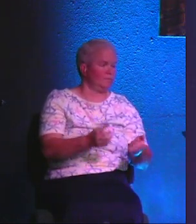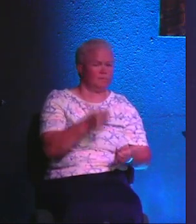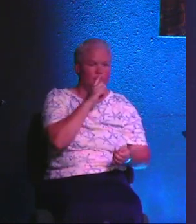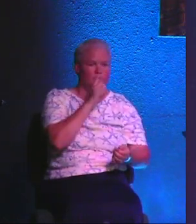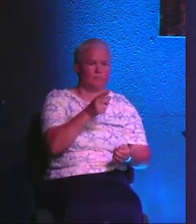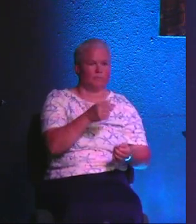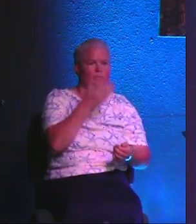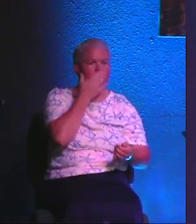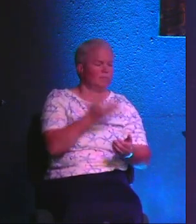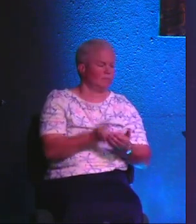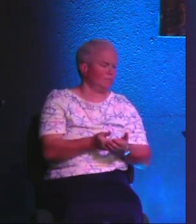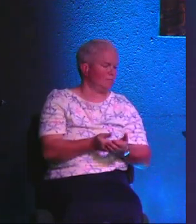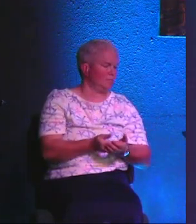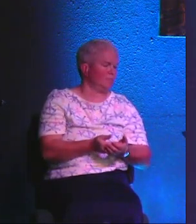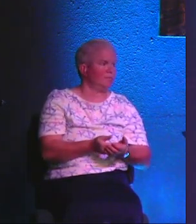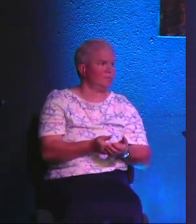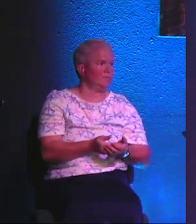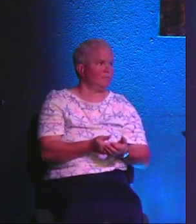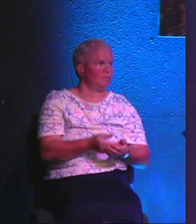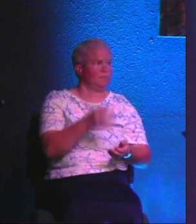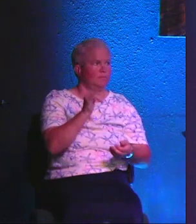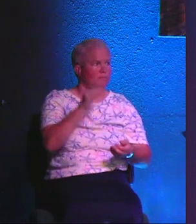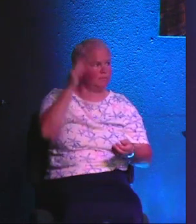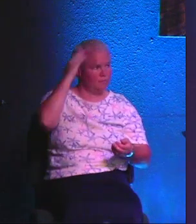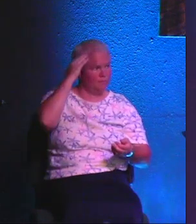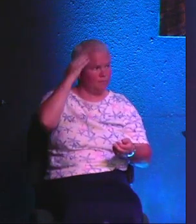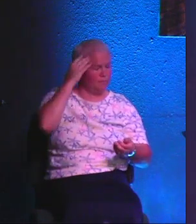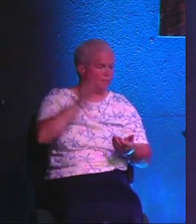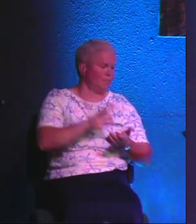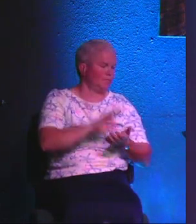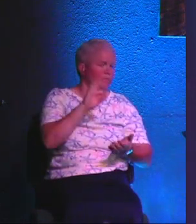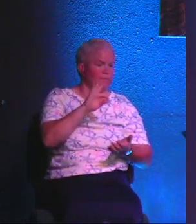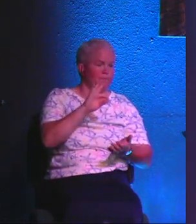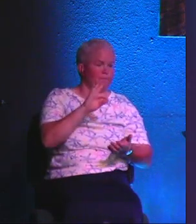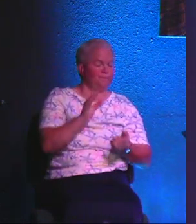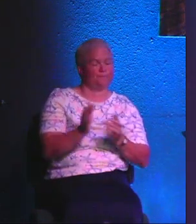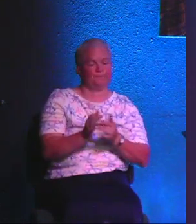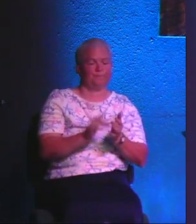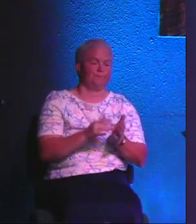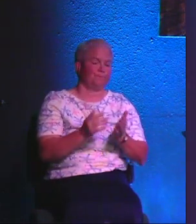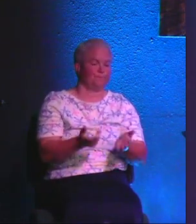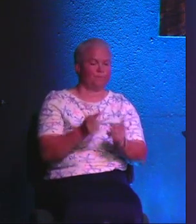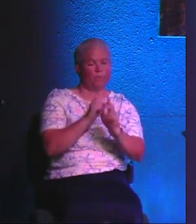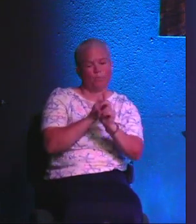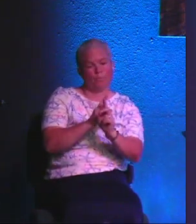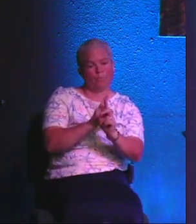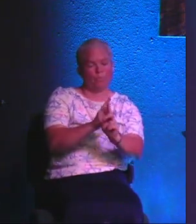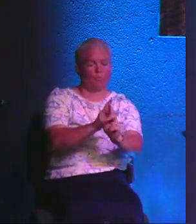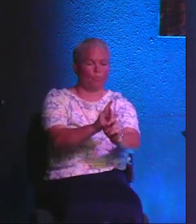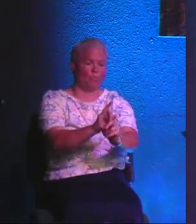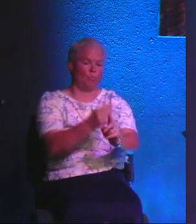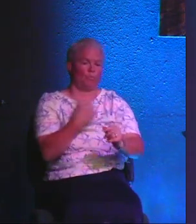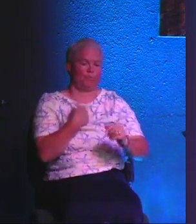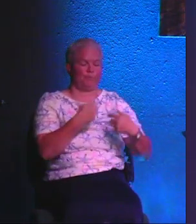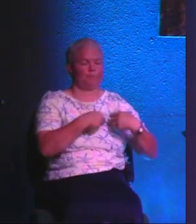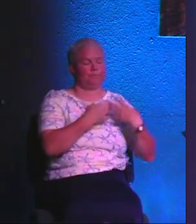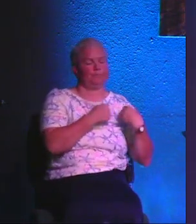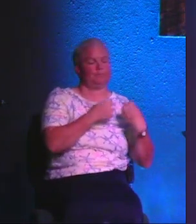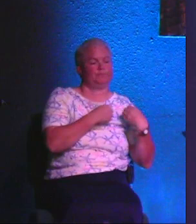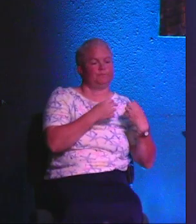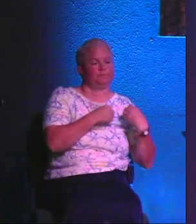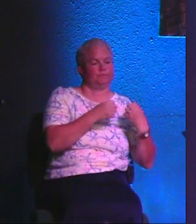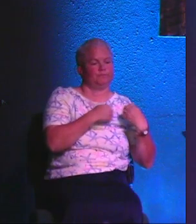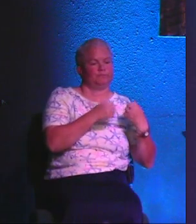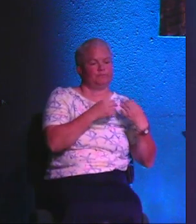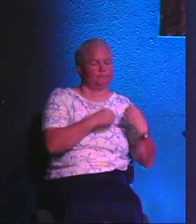really good at that, aren't we? Ooh, I think I want to do this, so I'm going to find a scripture that lines up with my desires. And you take that